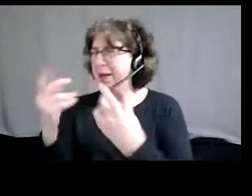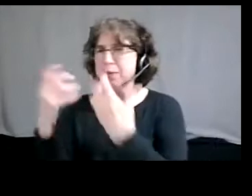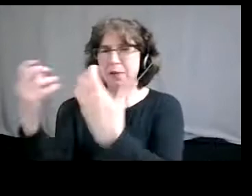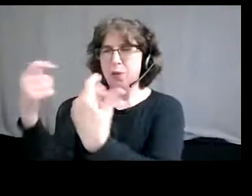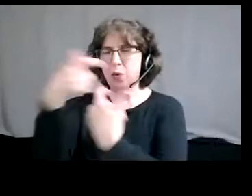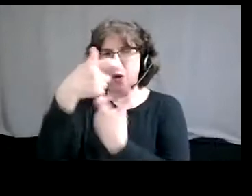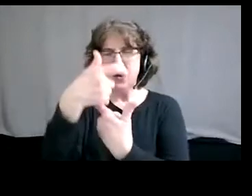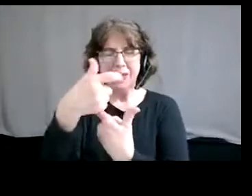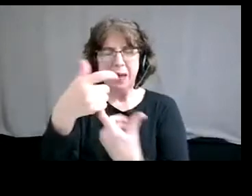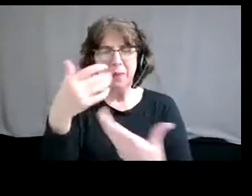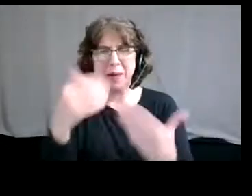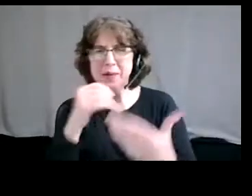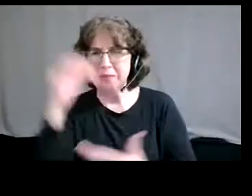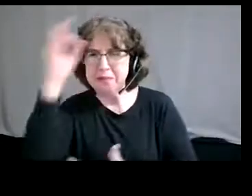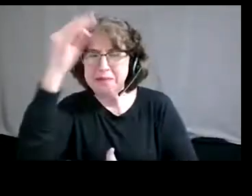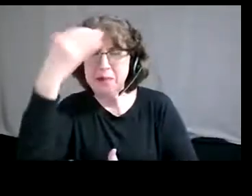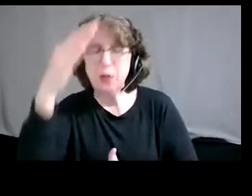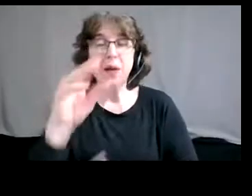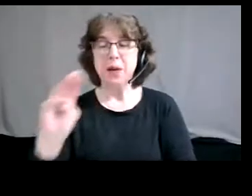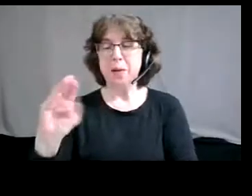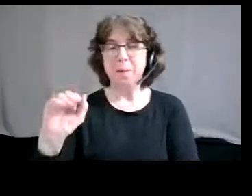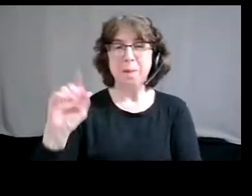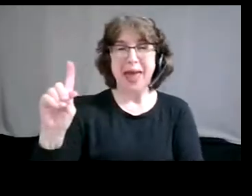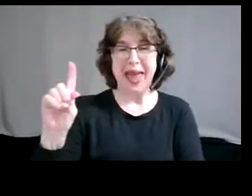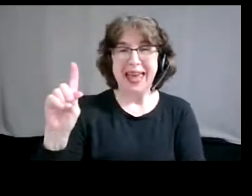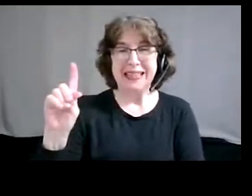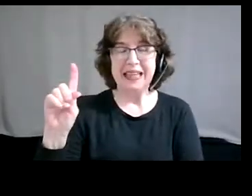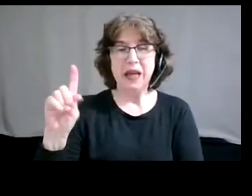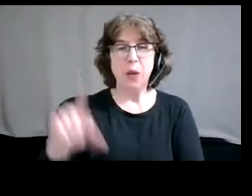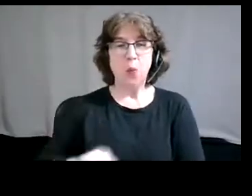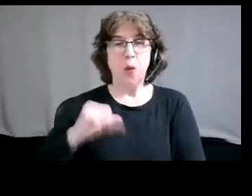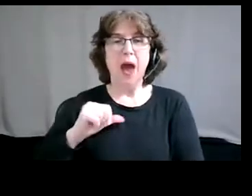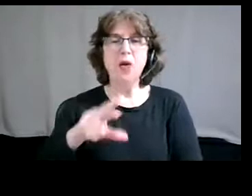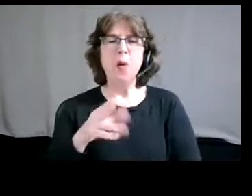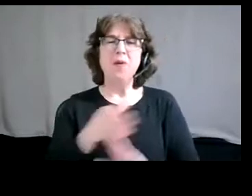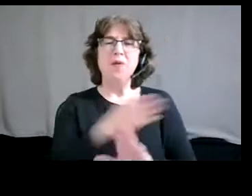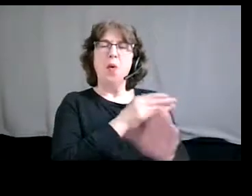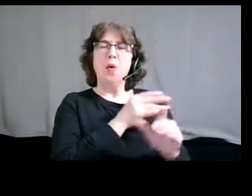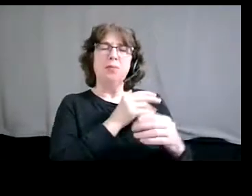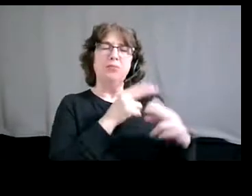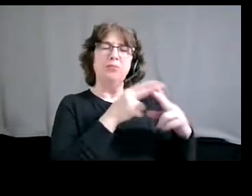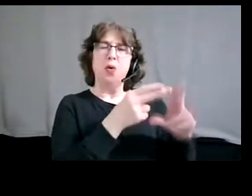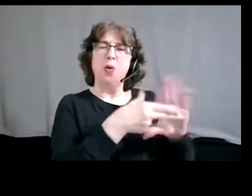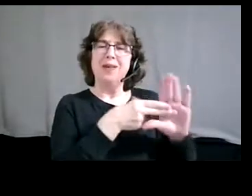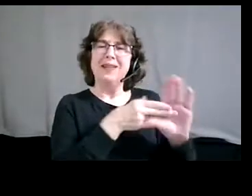mad pride, or historically called psychiatric survivor. I wonder if you want to just explain that real quick, because I imagine folks aren't